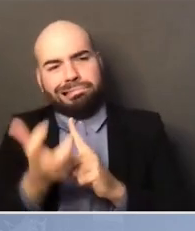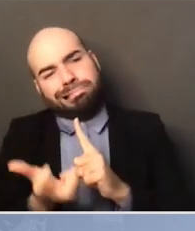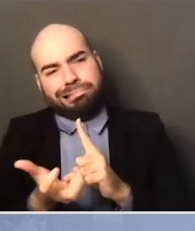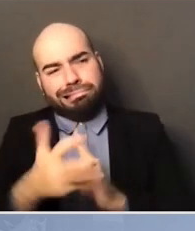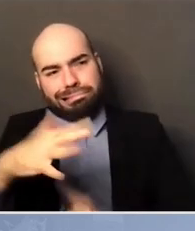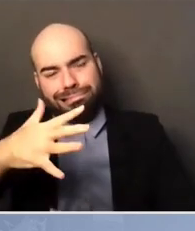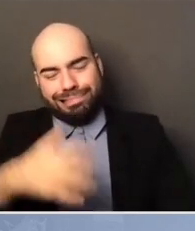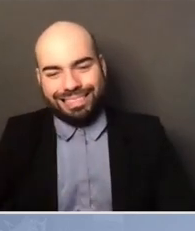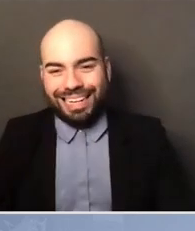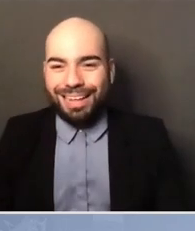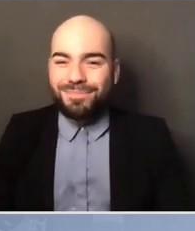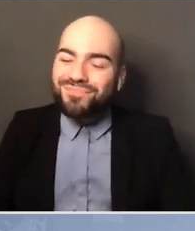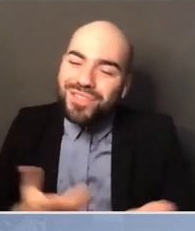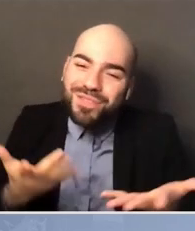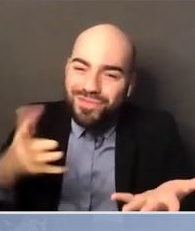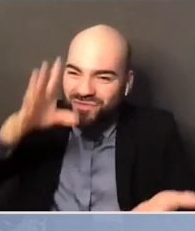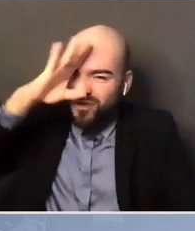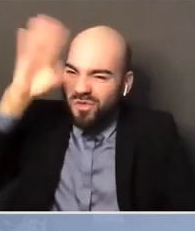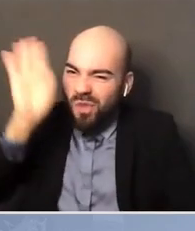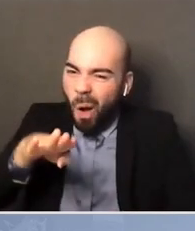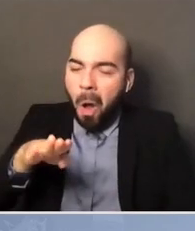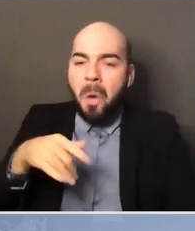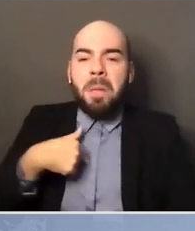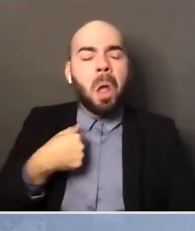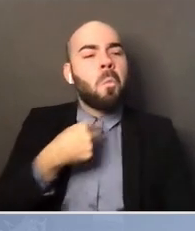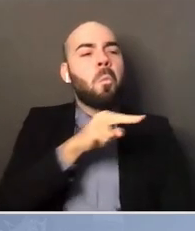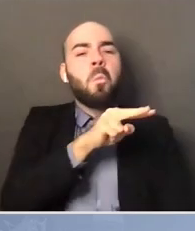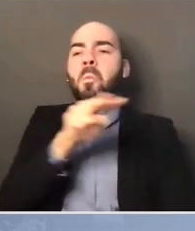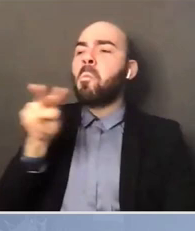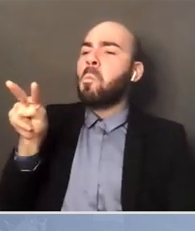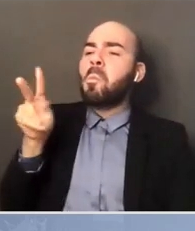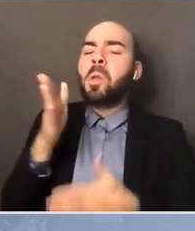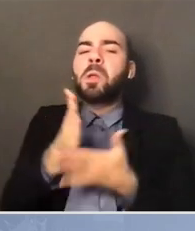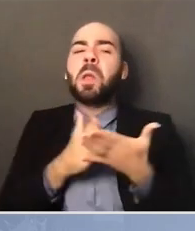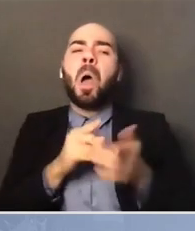But, you know, I might, looking around, some of y'all I might take.